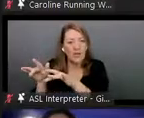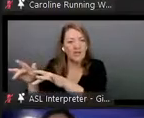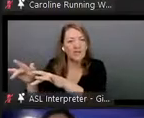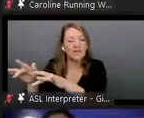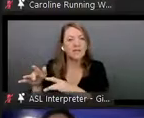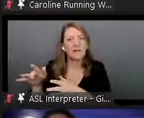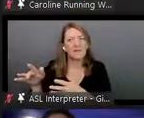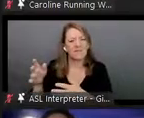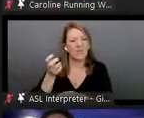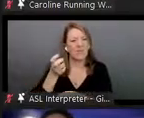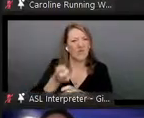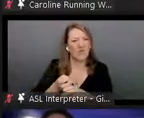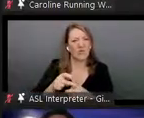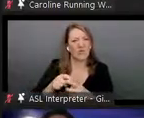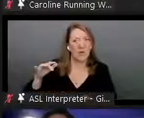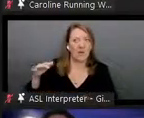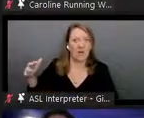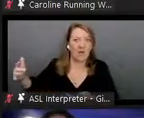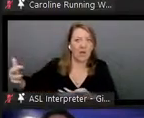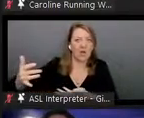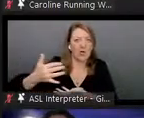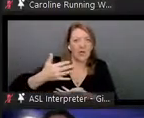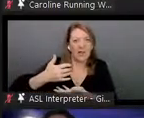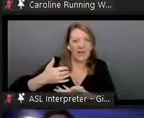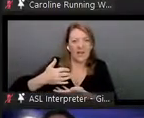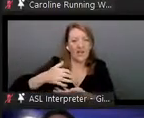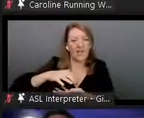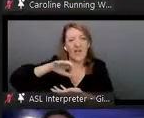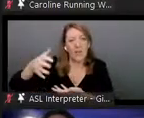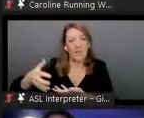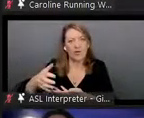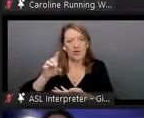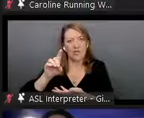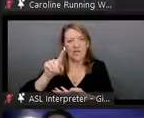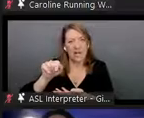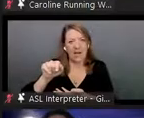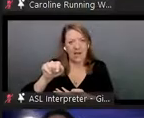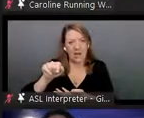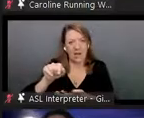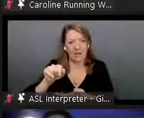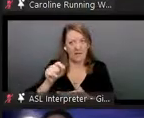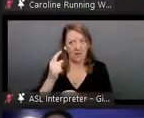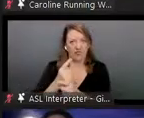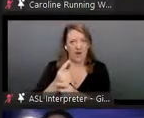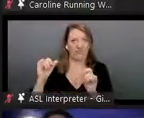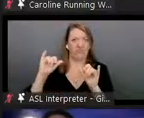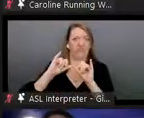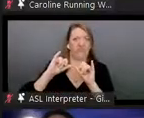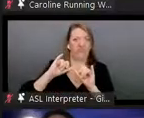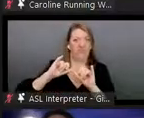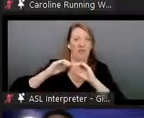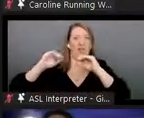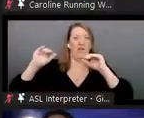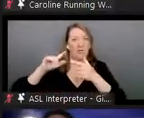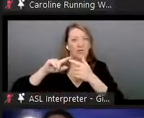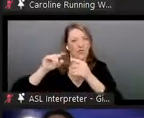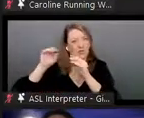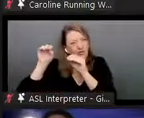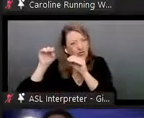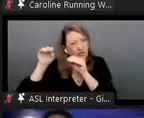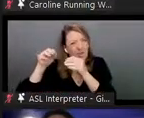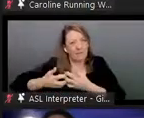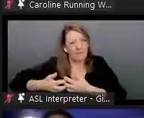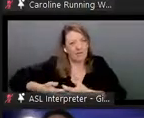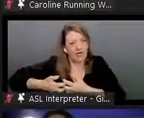it's really hard to accumulate that kind of data at the sort of scale you need in order to, um, train machine learning models. Like really